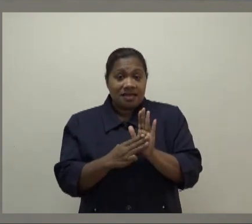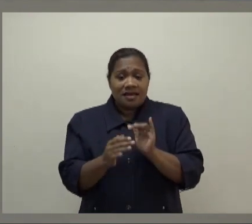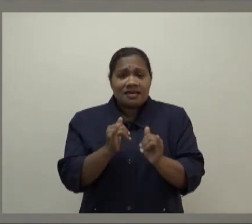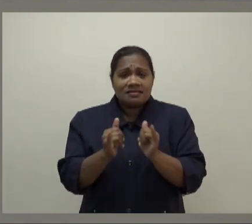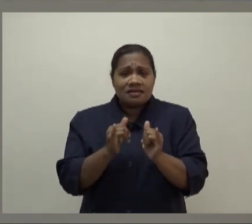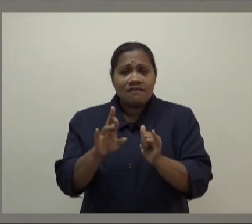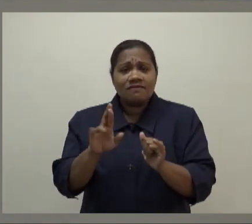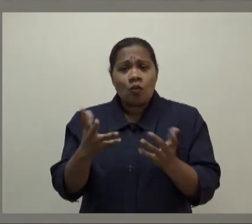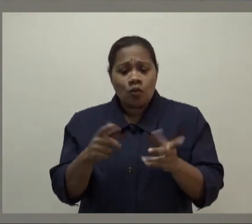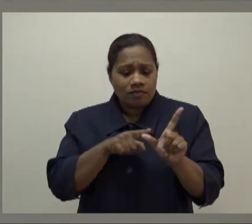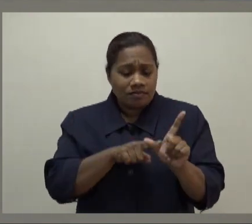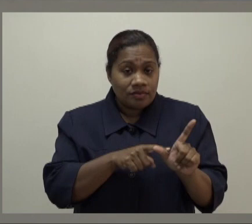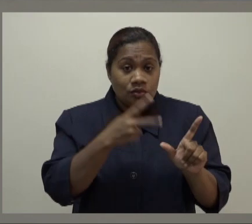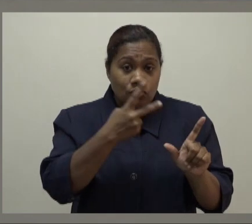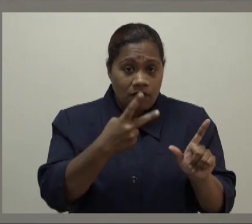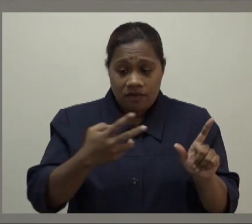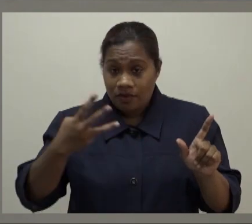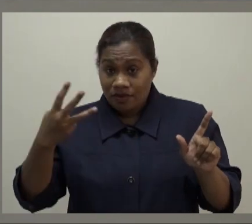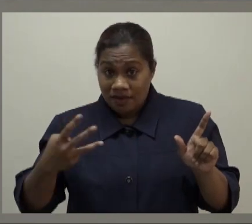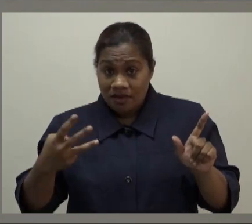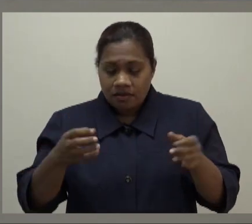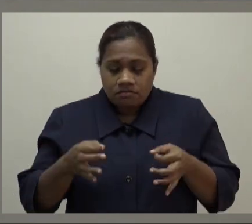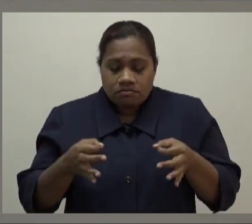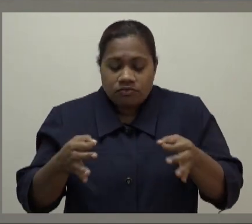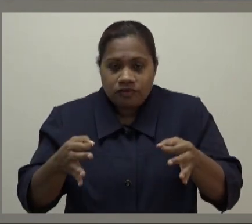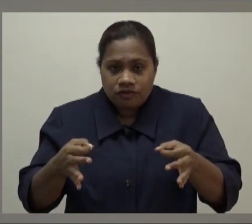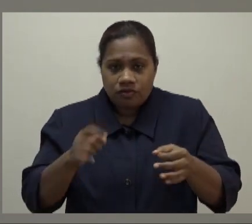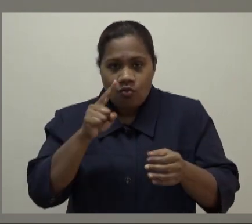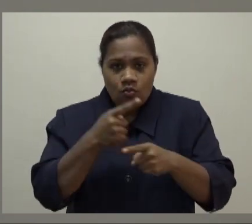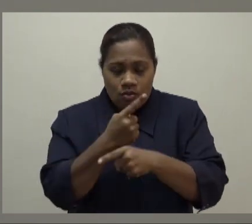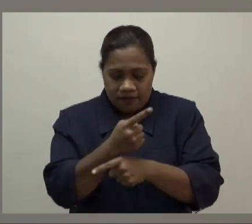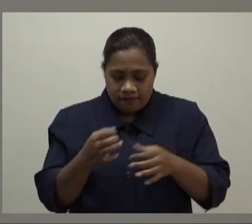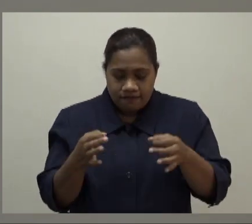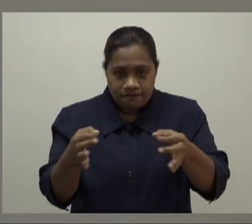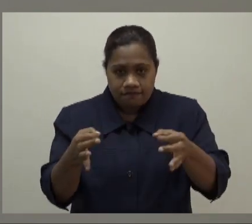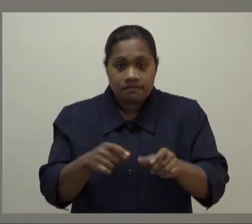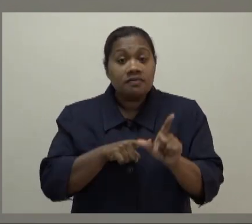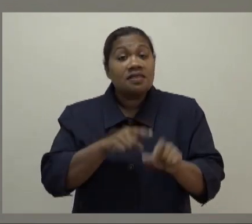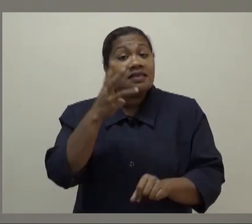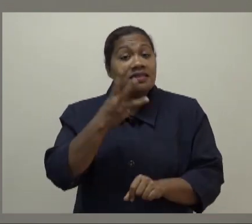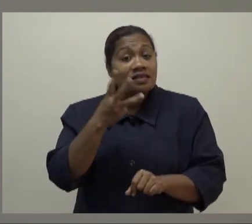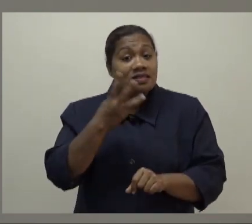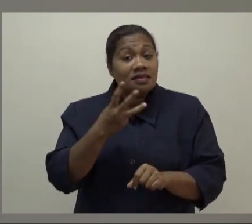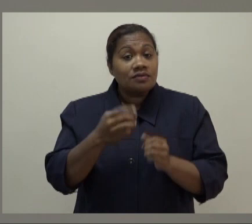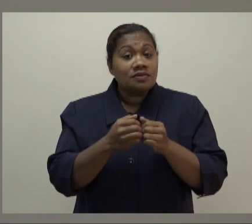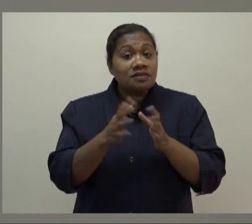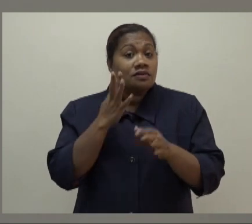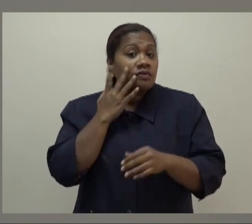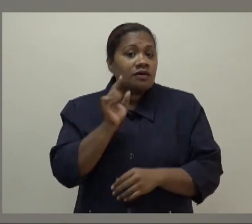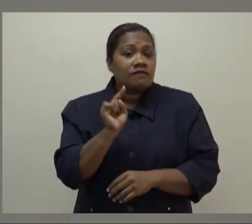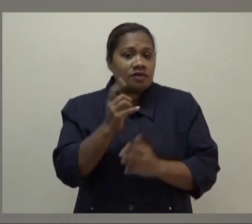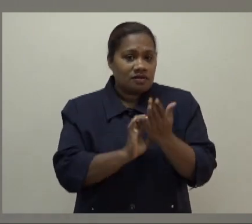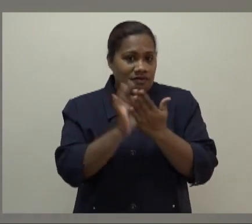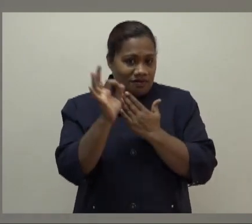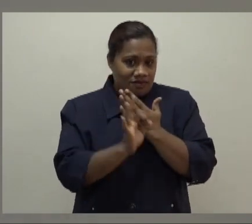12 and 13 have been deferred by one week. Year 13 national examination started on 1st February.